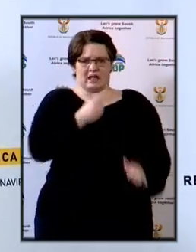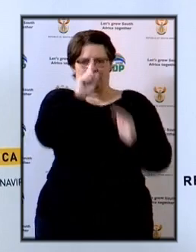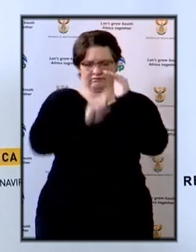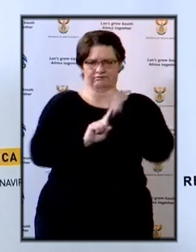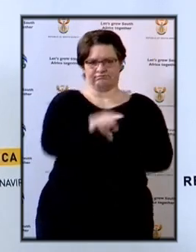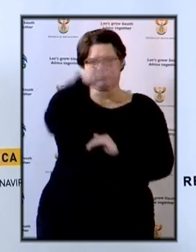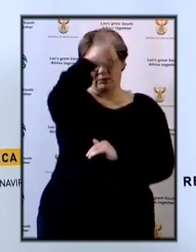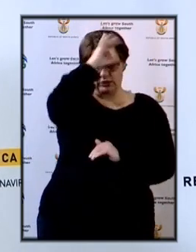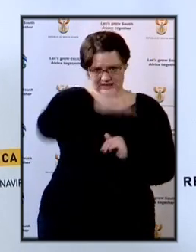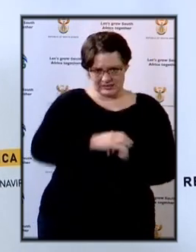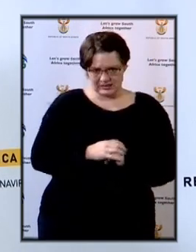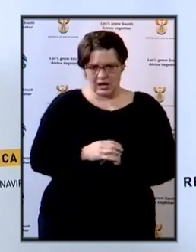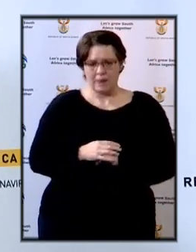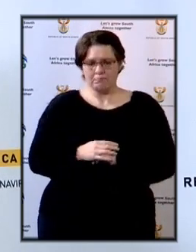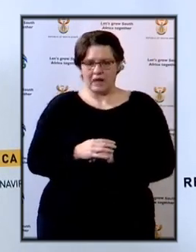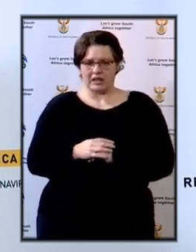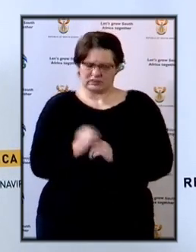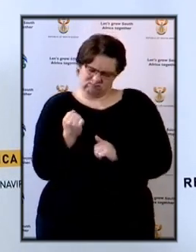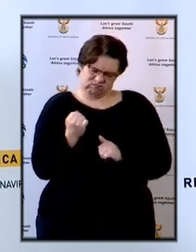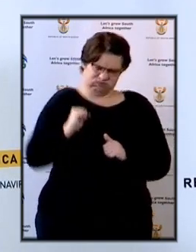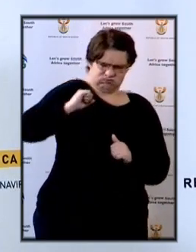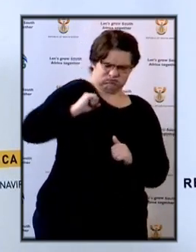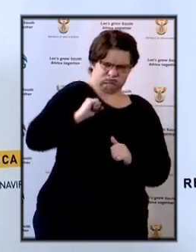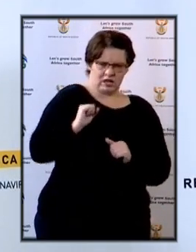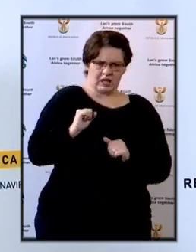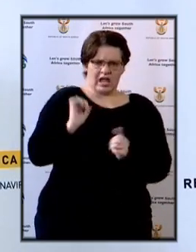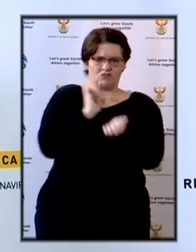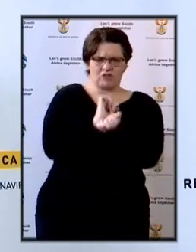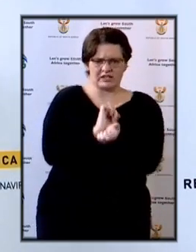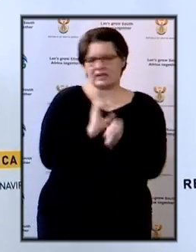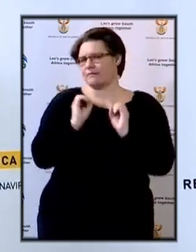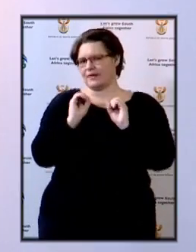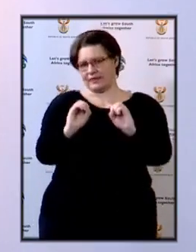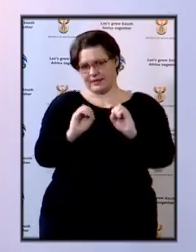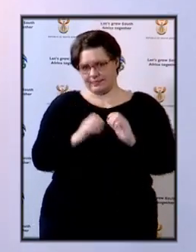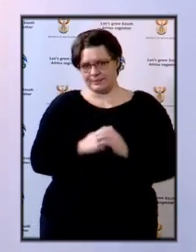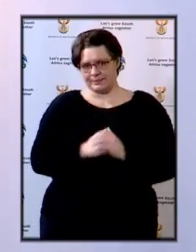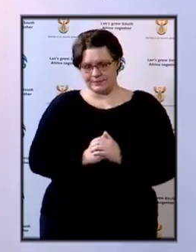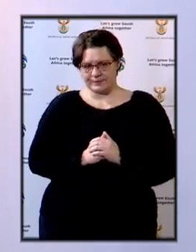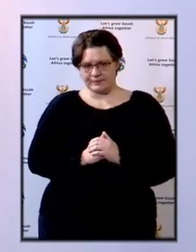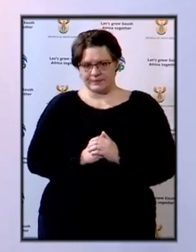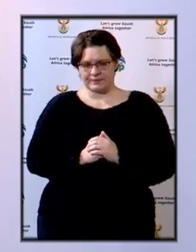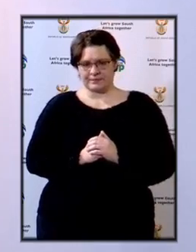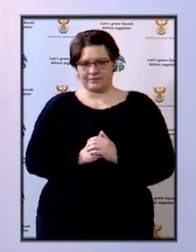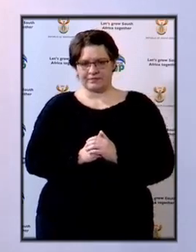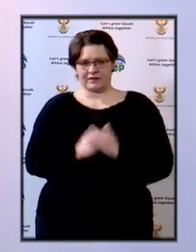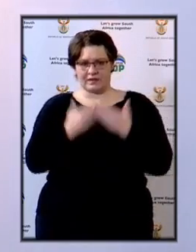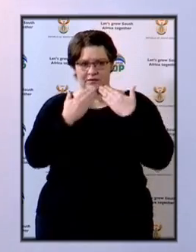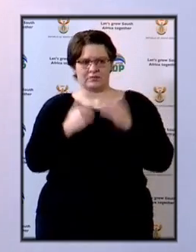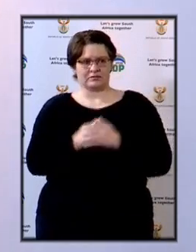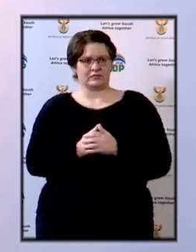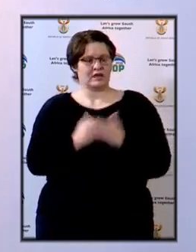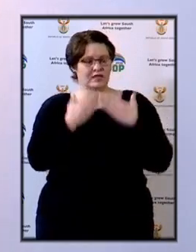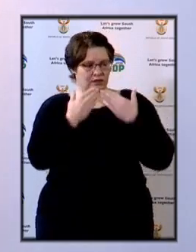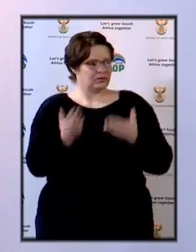themselves over. So there was no resistance at all. Thank you. Thank you, General.